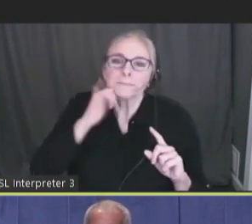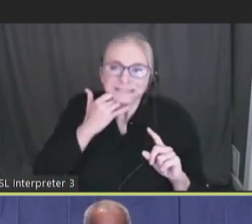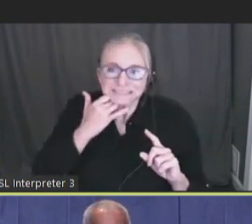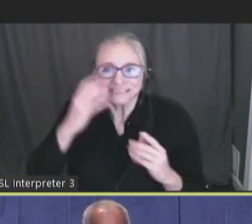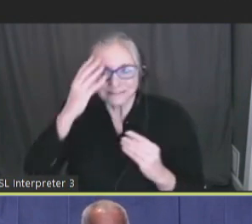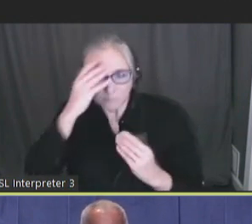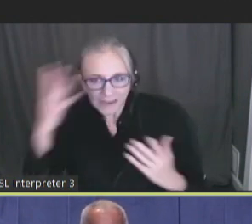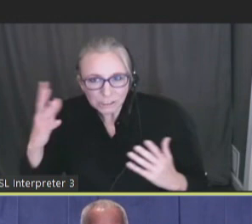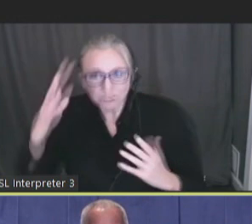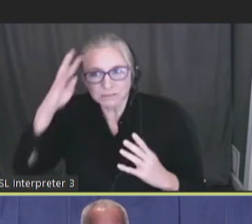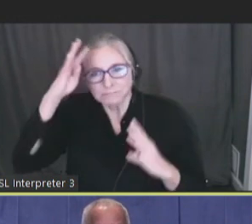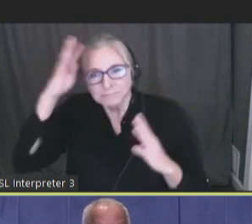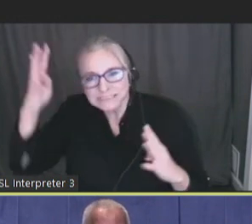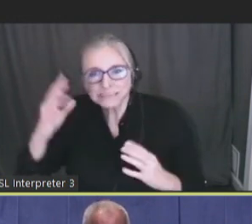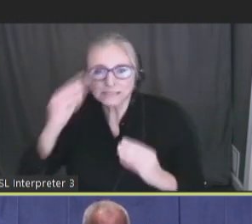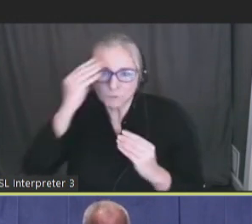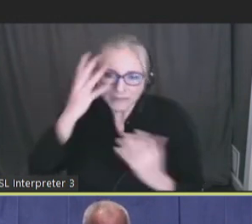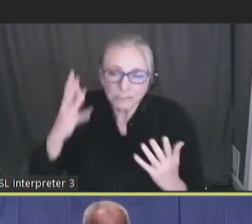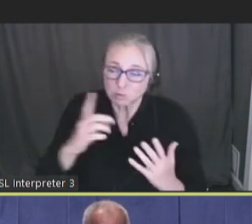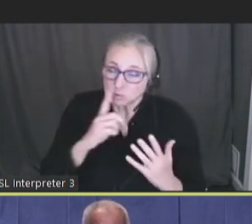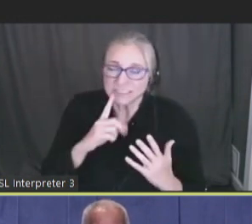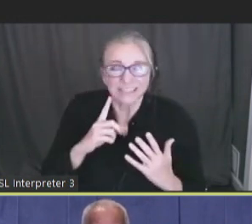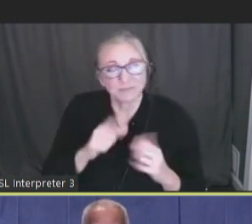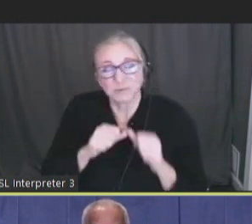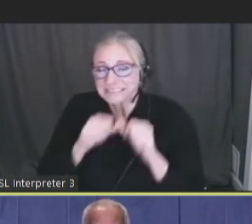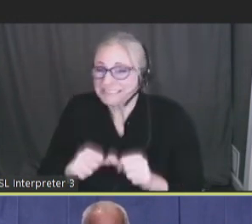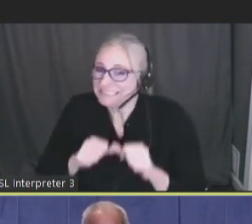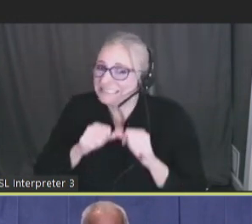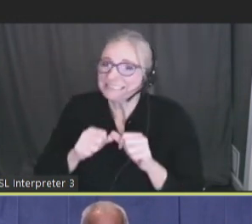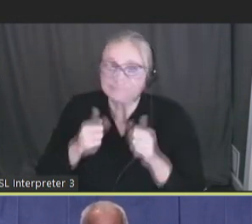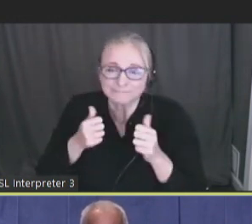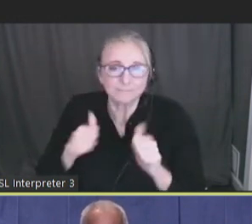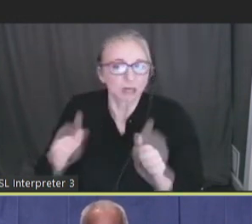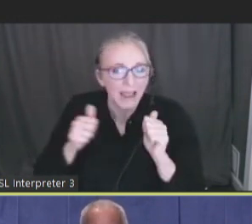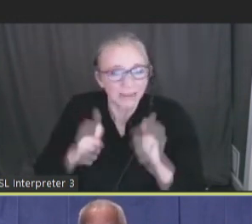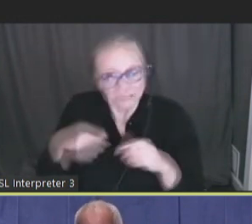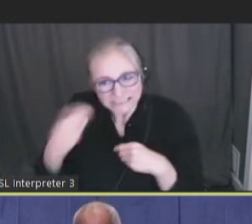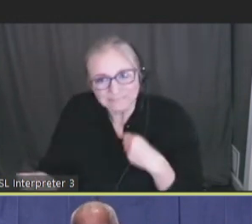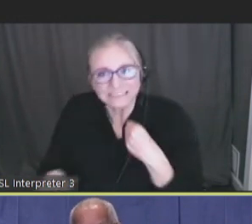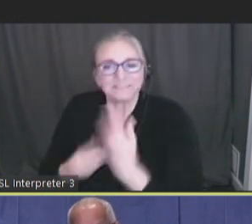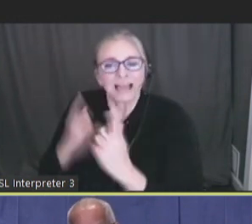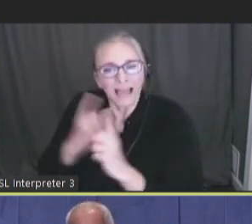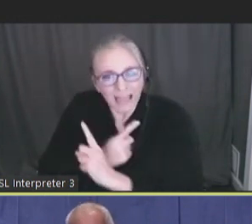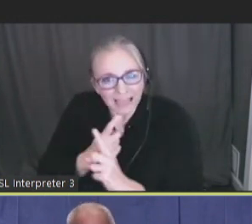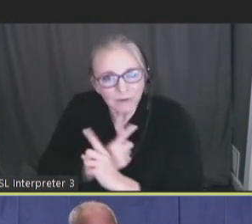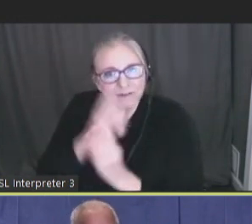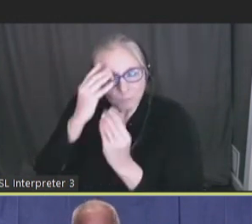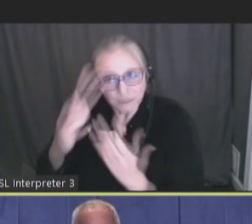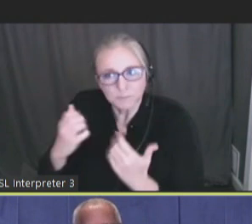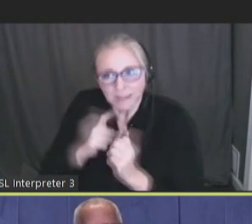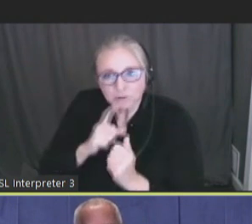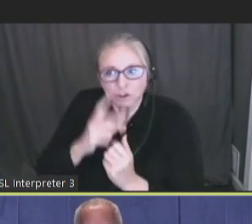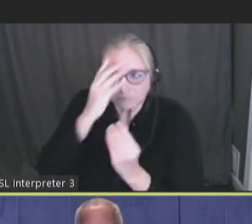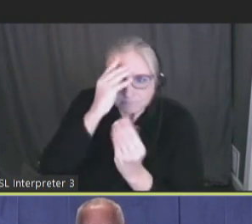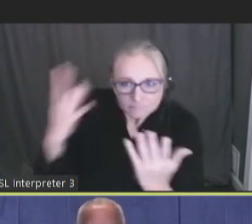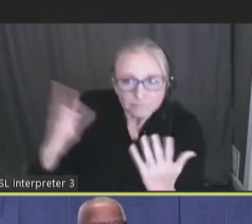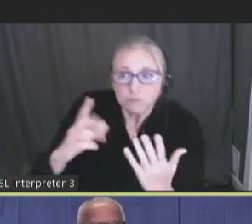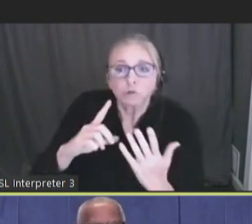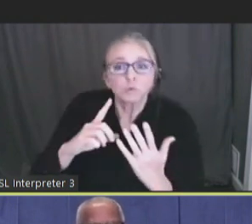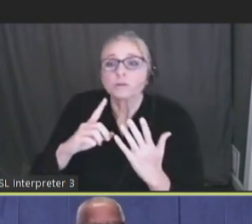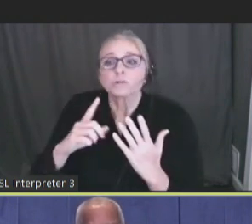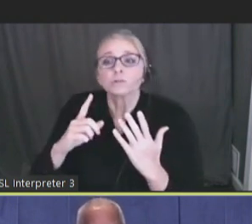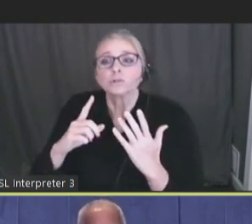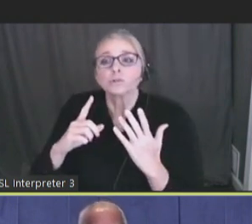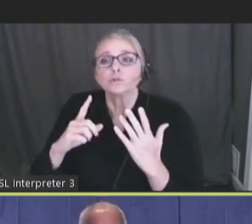it's a battle that we just have to continue to wage with accurate information getting to the lowest, the